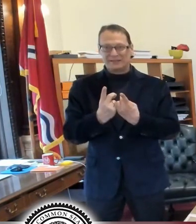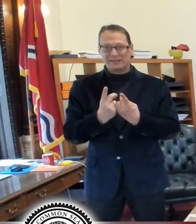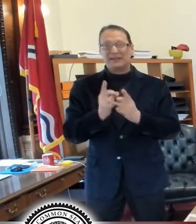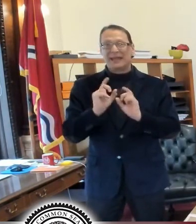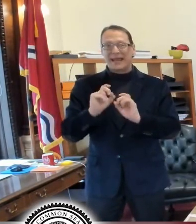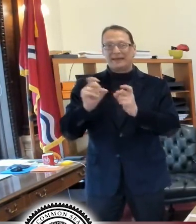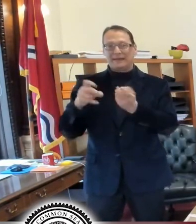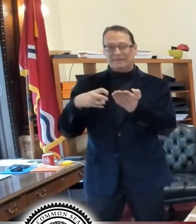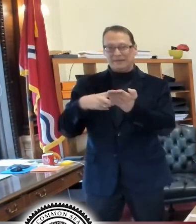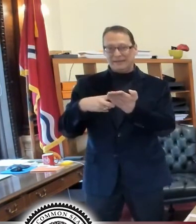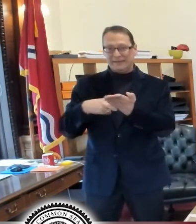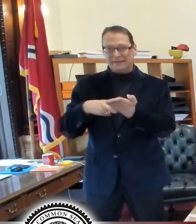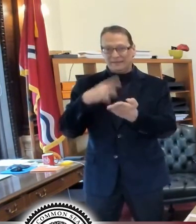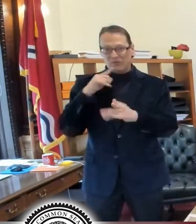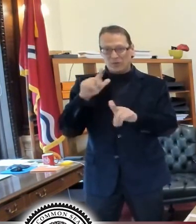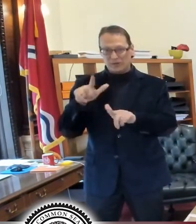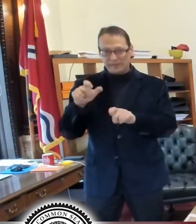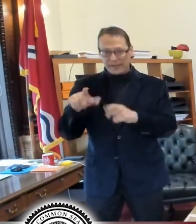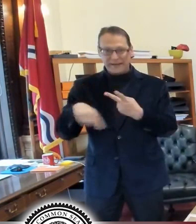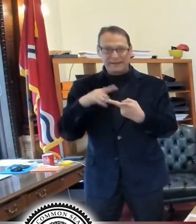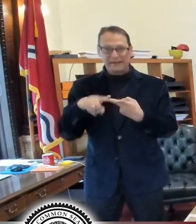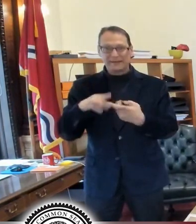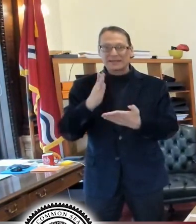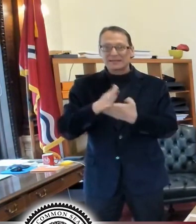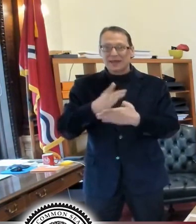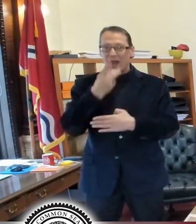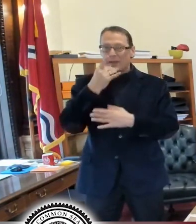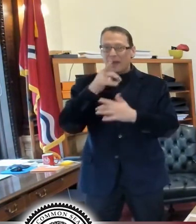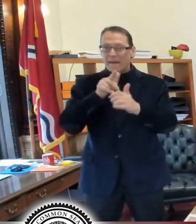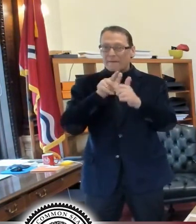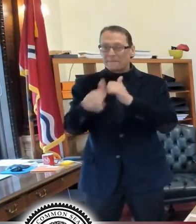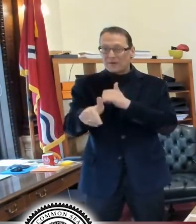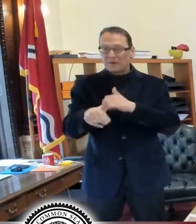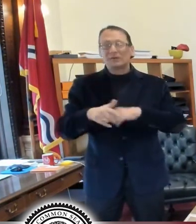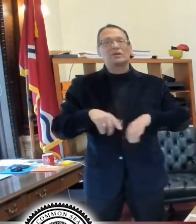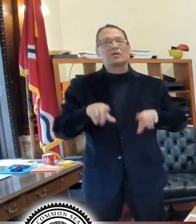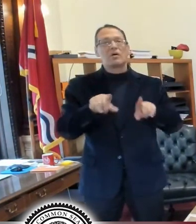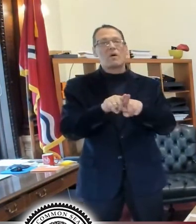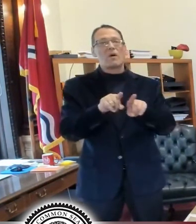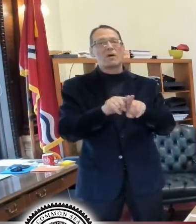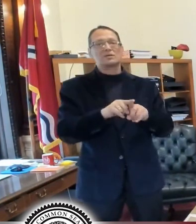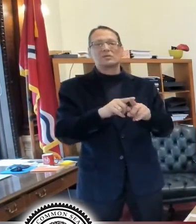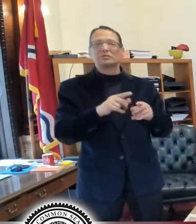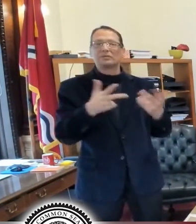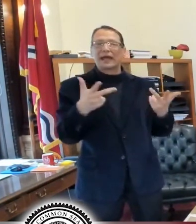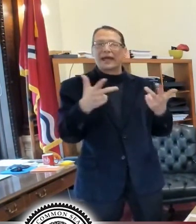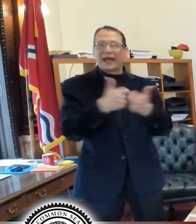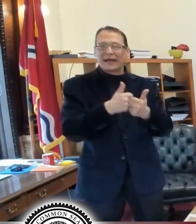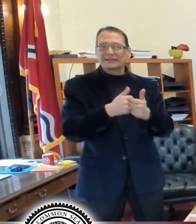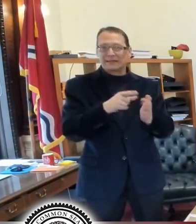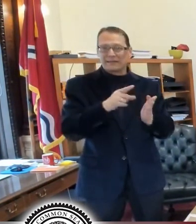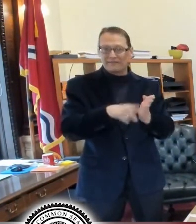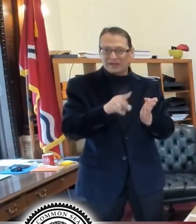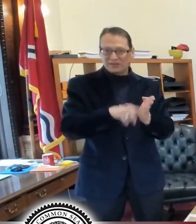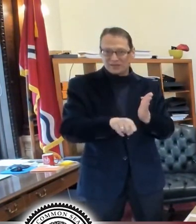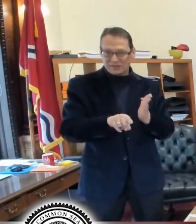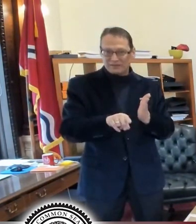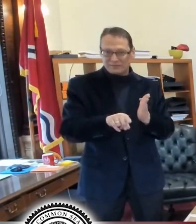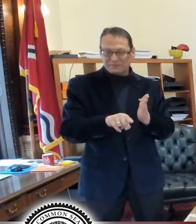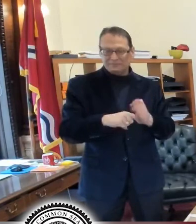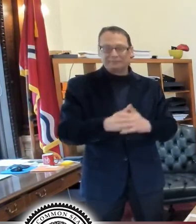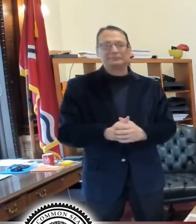give tickets for speeding and running stoplights and that sort of thing, but they also are the accident investigators and accident reconstruction.